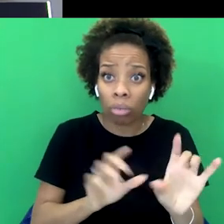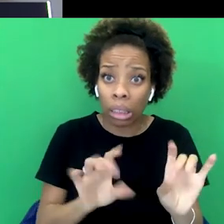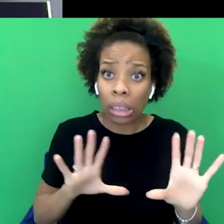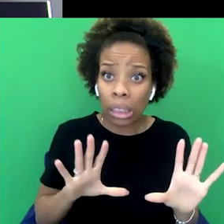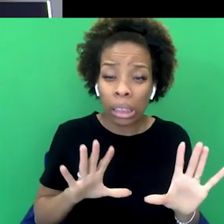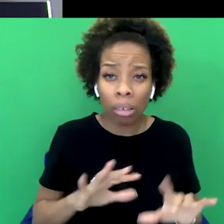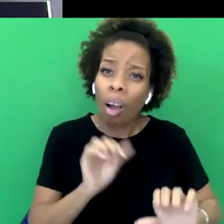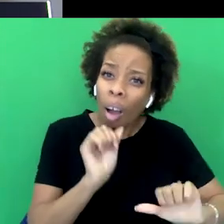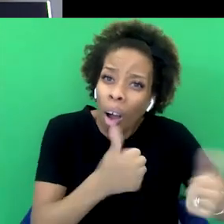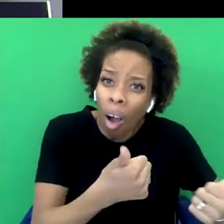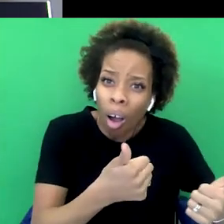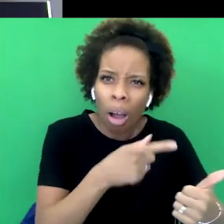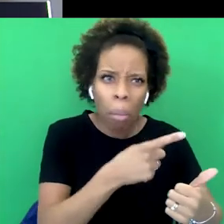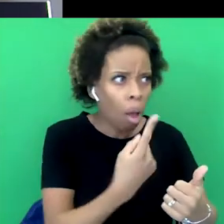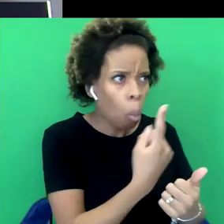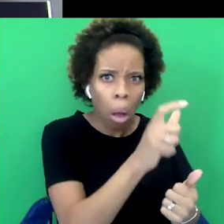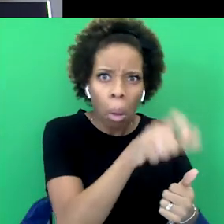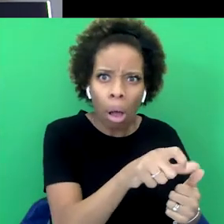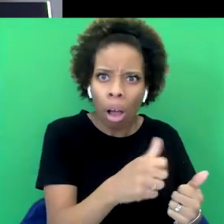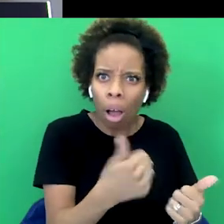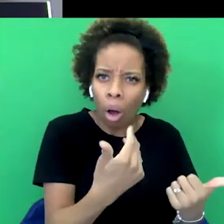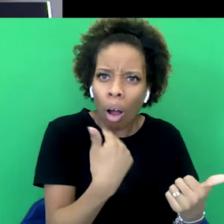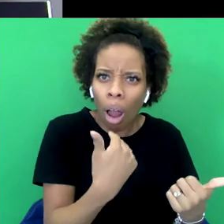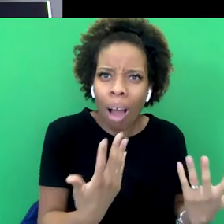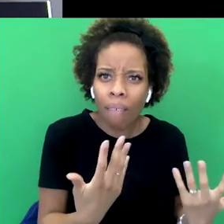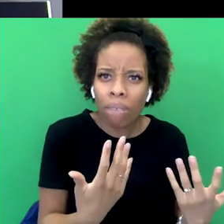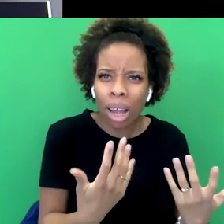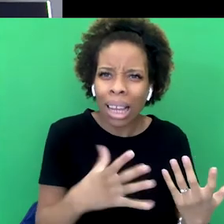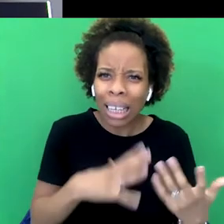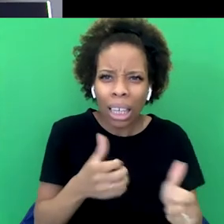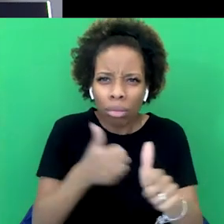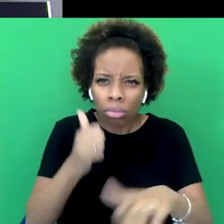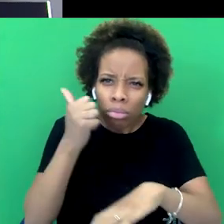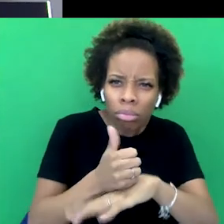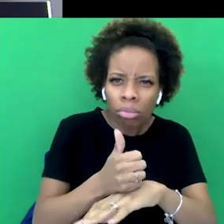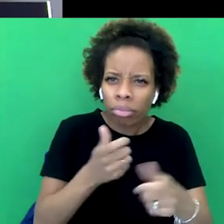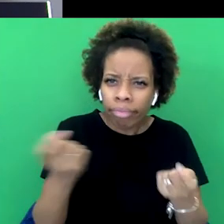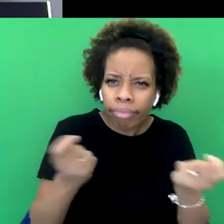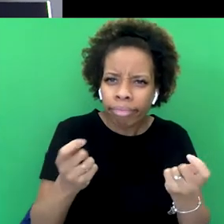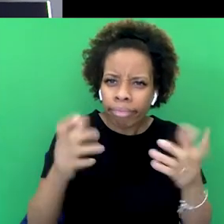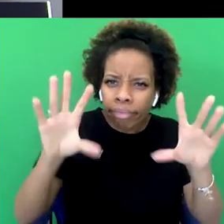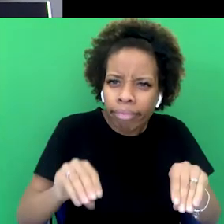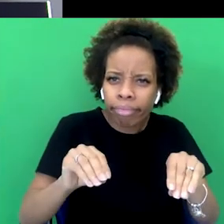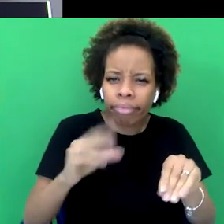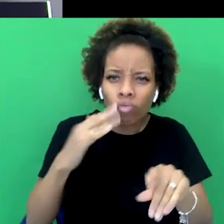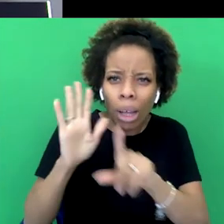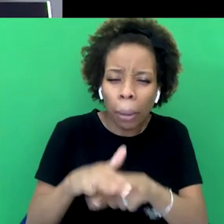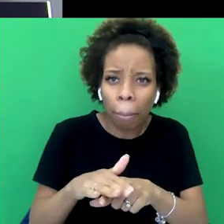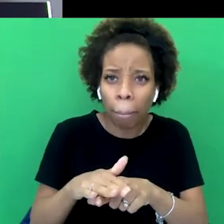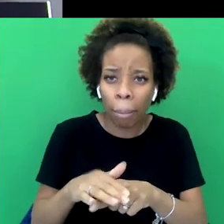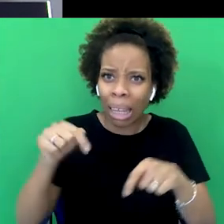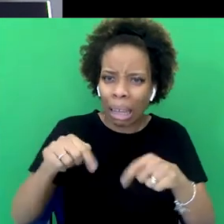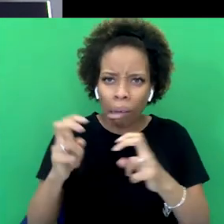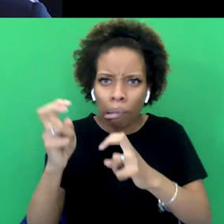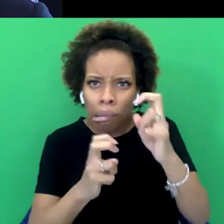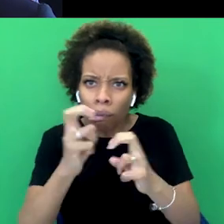than that. We need organizations. And if you're endlessly arguing about whether racism even exists, how are going to solve it, man? And so it feels very